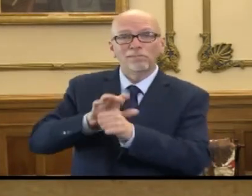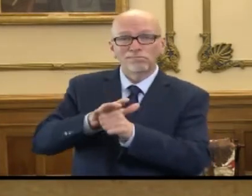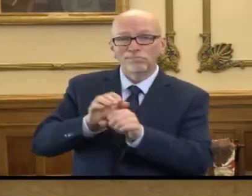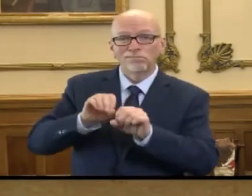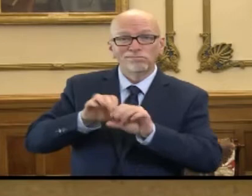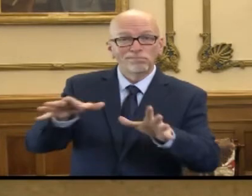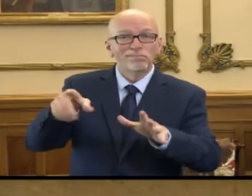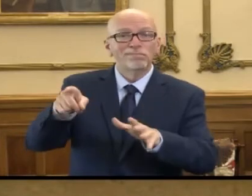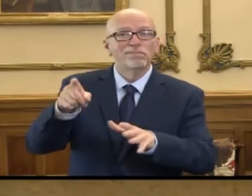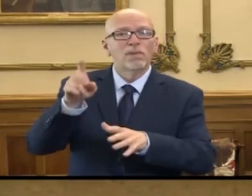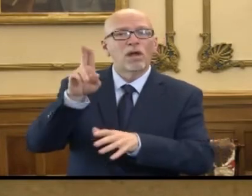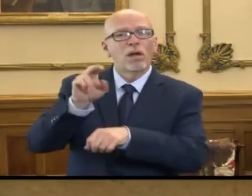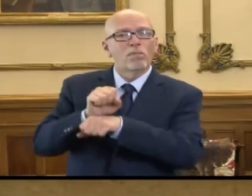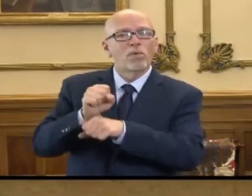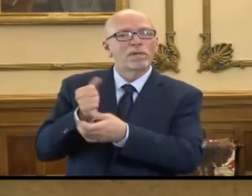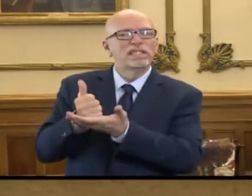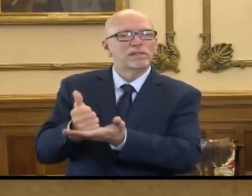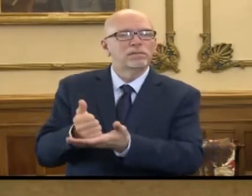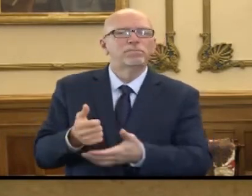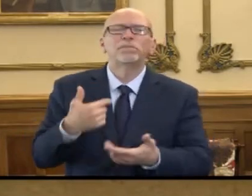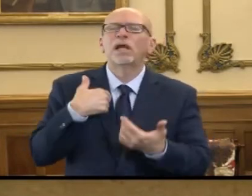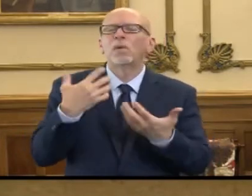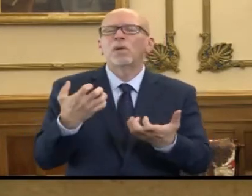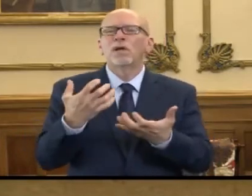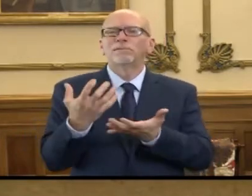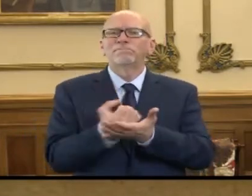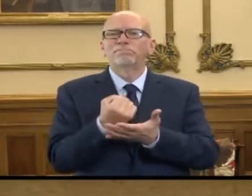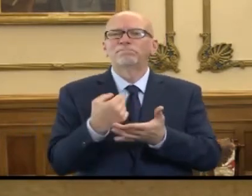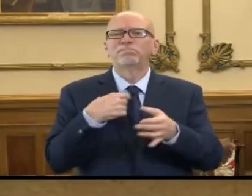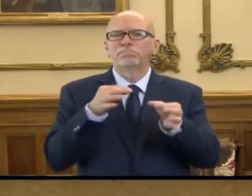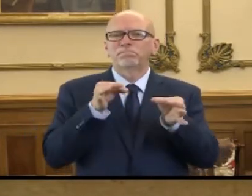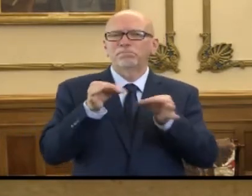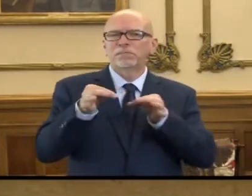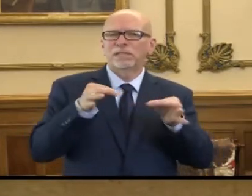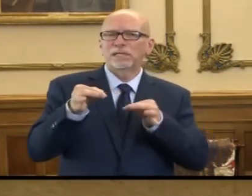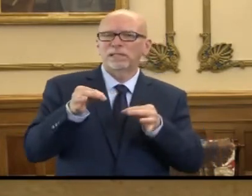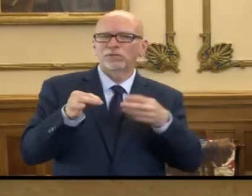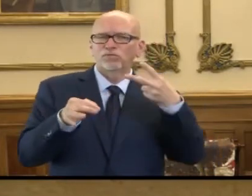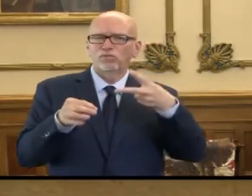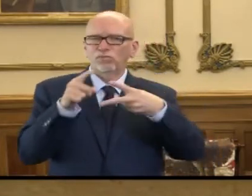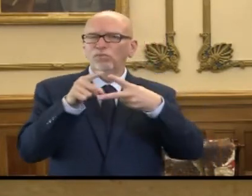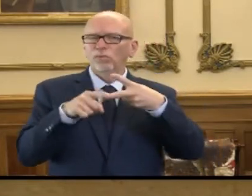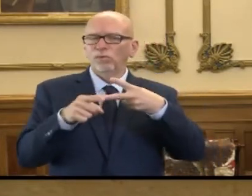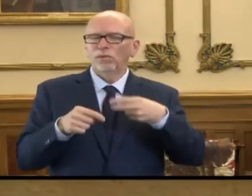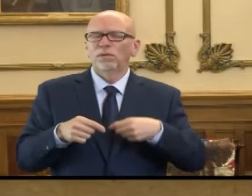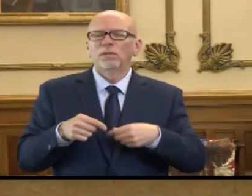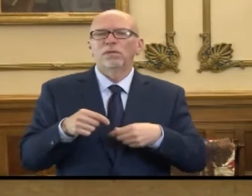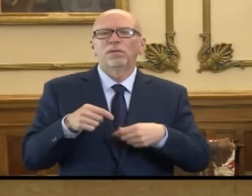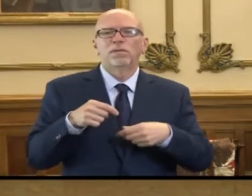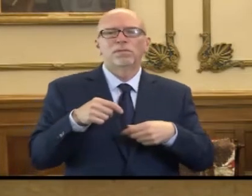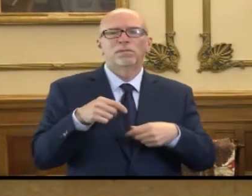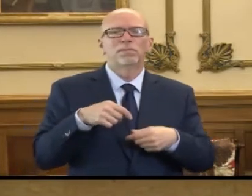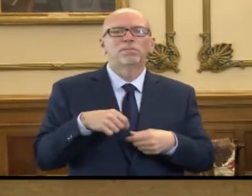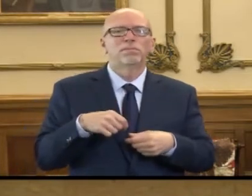assistance. So I want to spend a few seconds talking about those two things again.